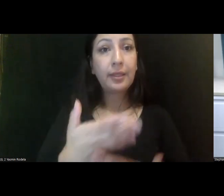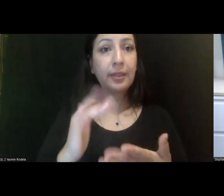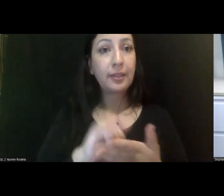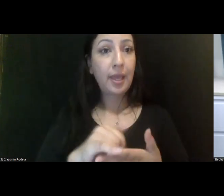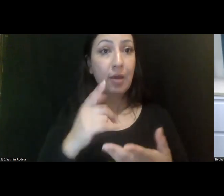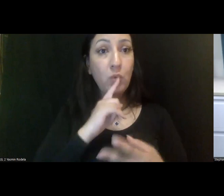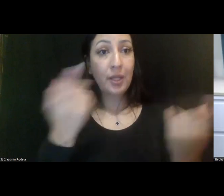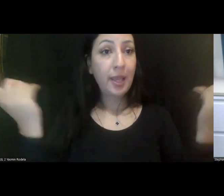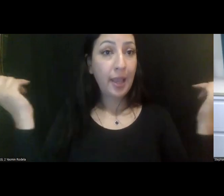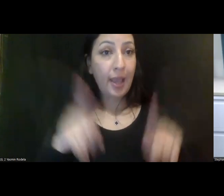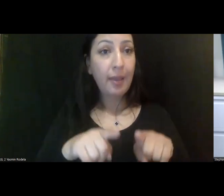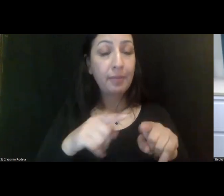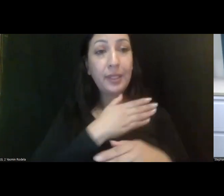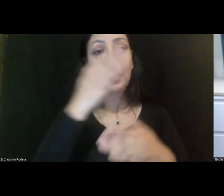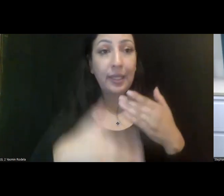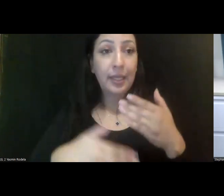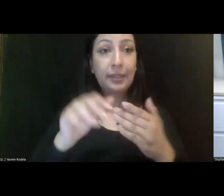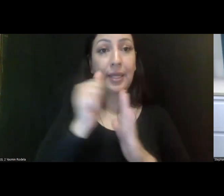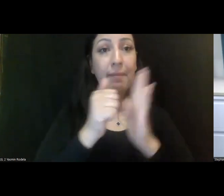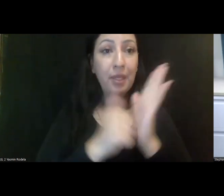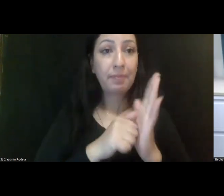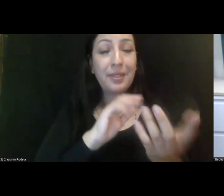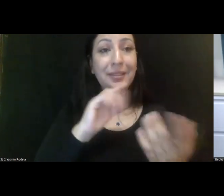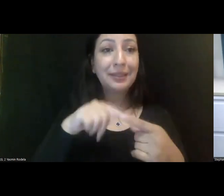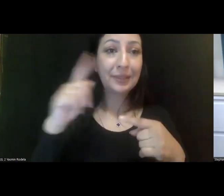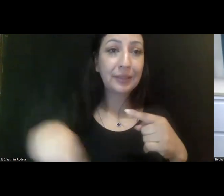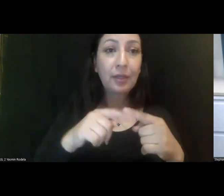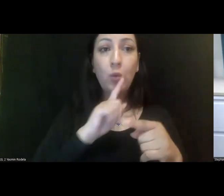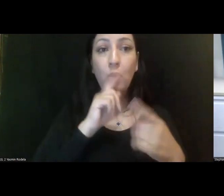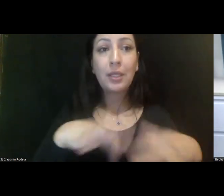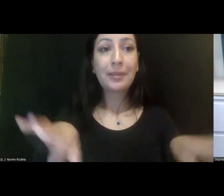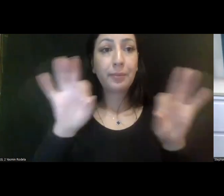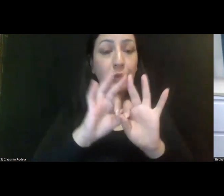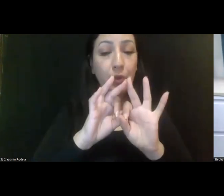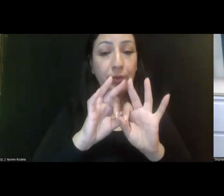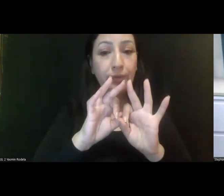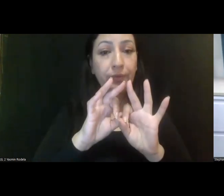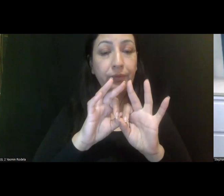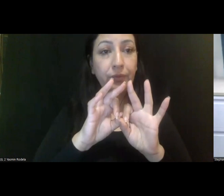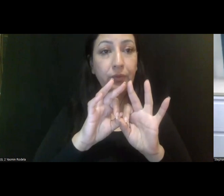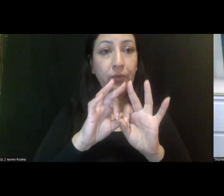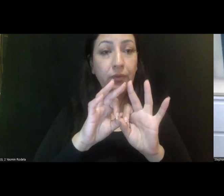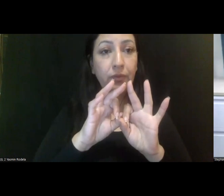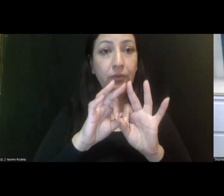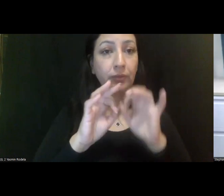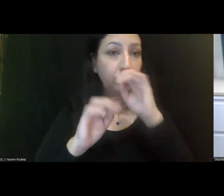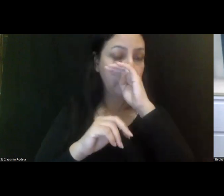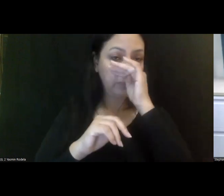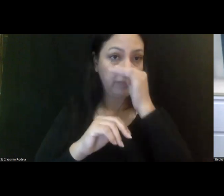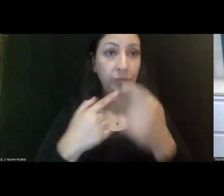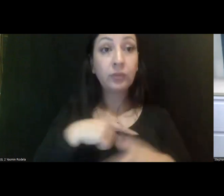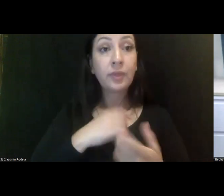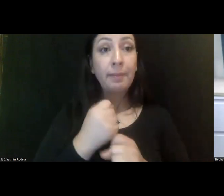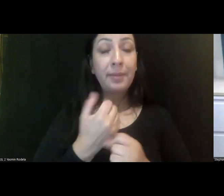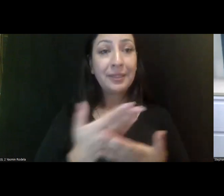happened towards the end of the amendment cycle, but is really significant. And we actually, um, um, we made some,